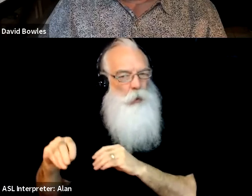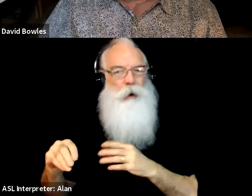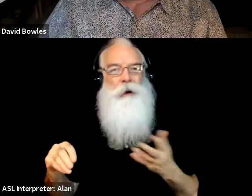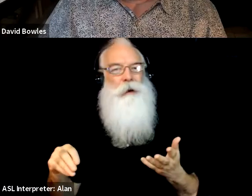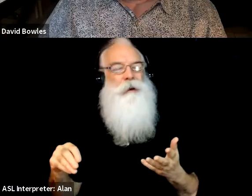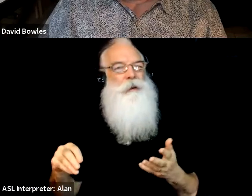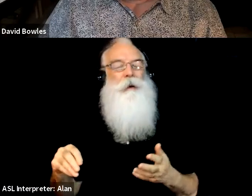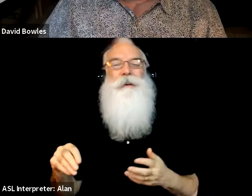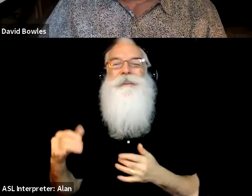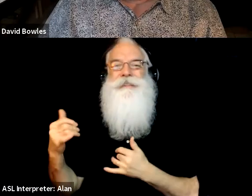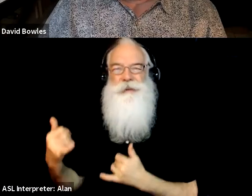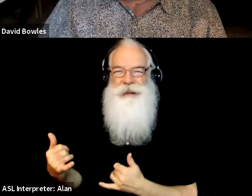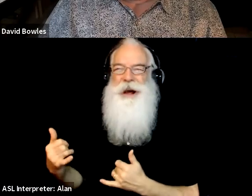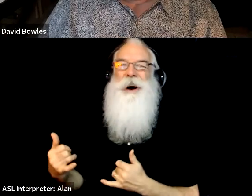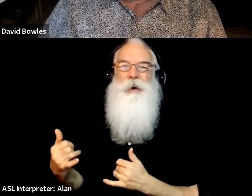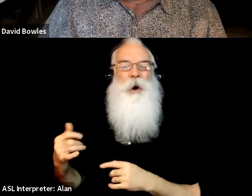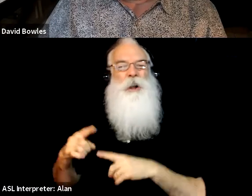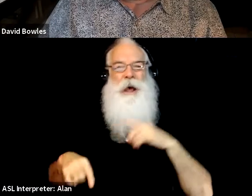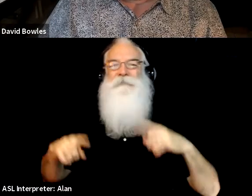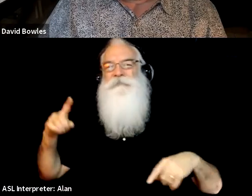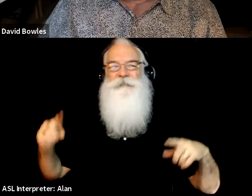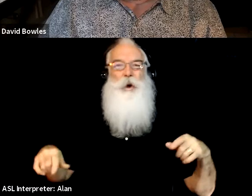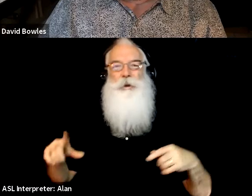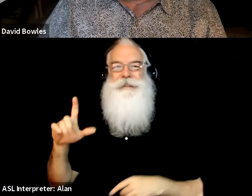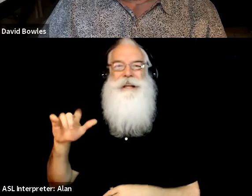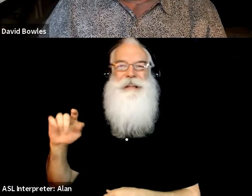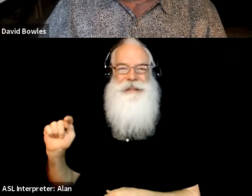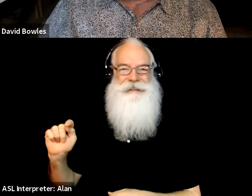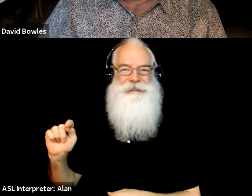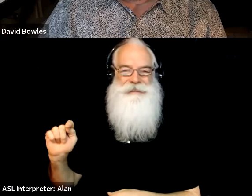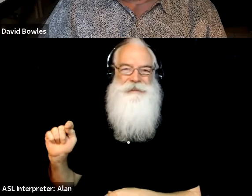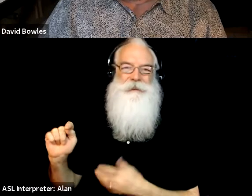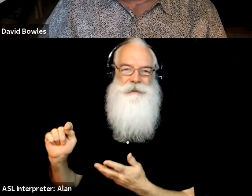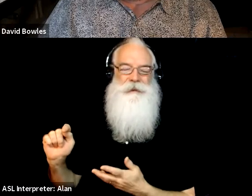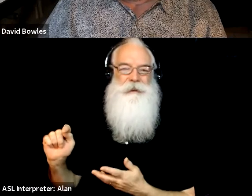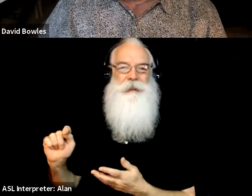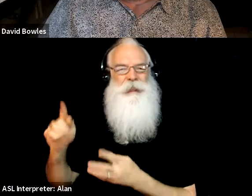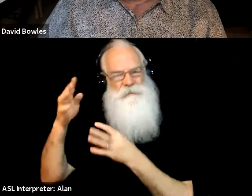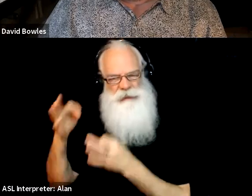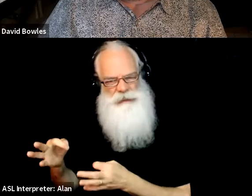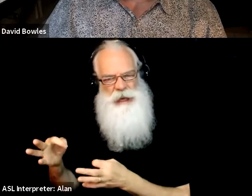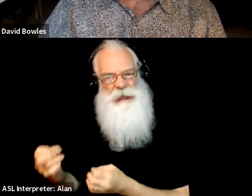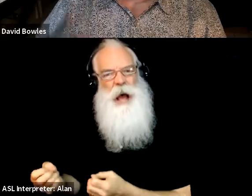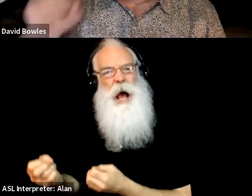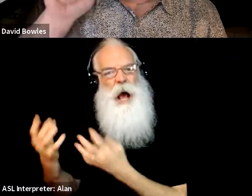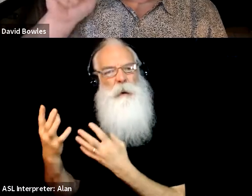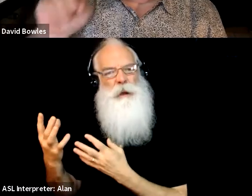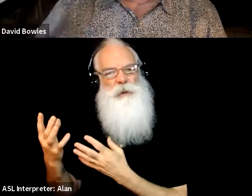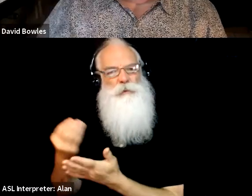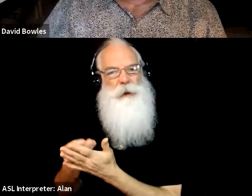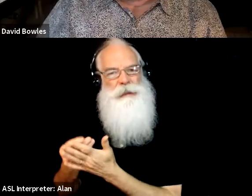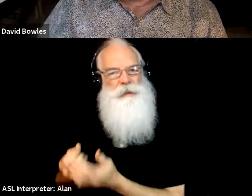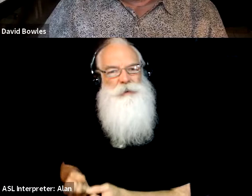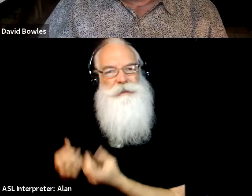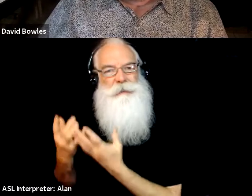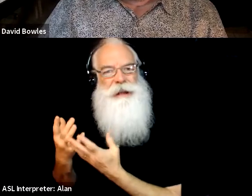diverse literature as we're going to spend this much money on marketing on them, take 10% from like the New York time